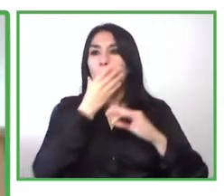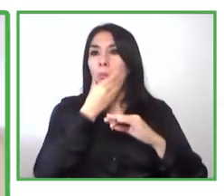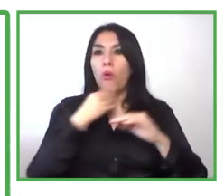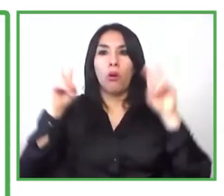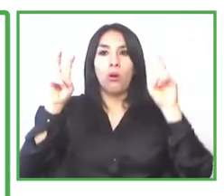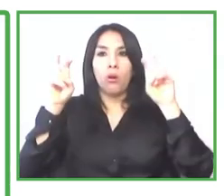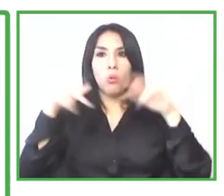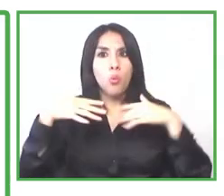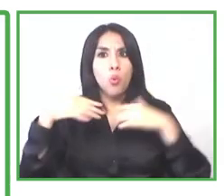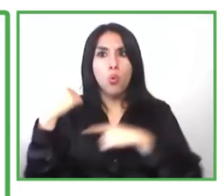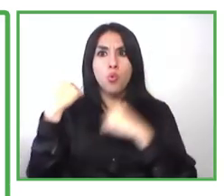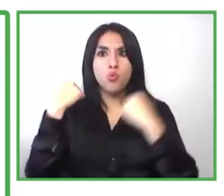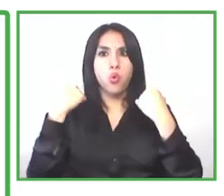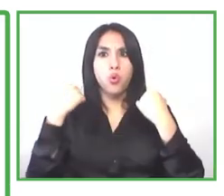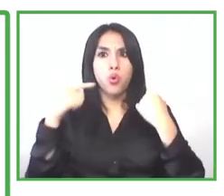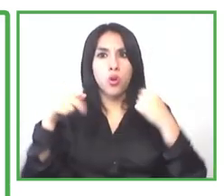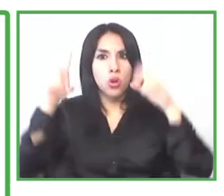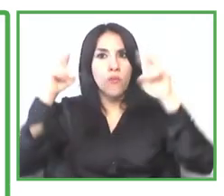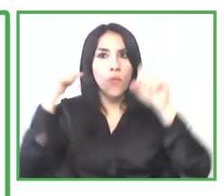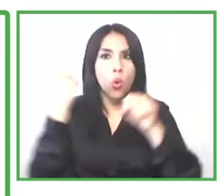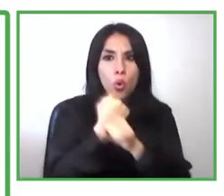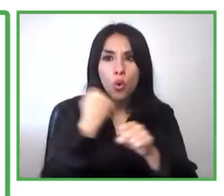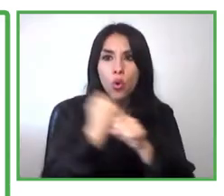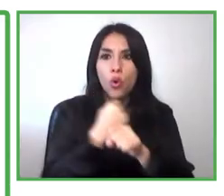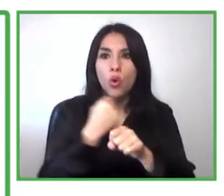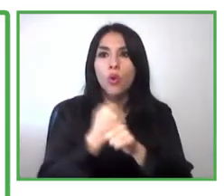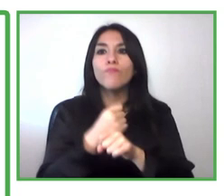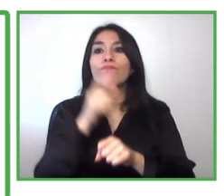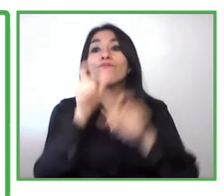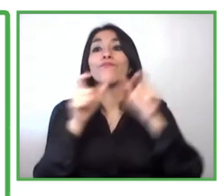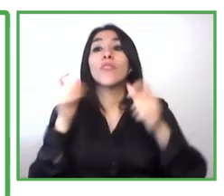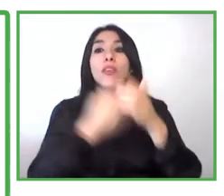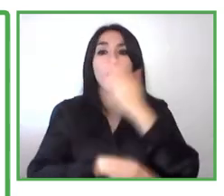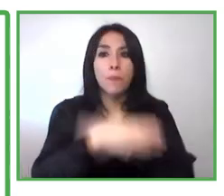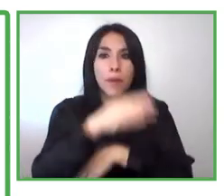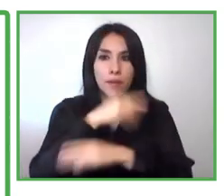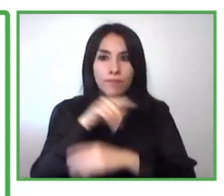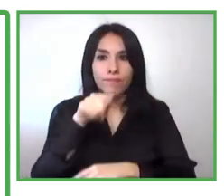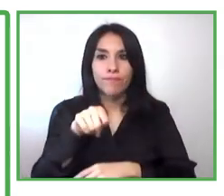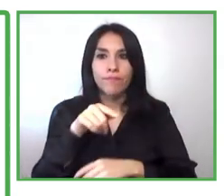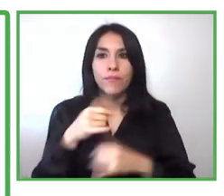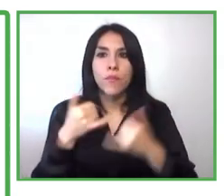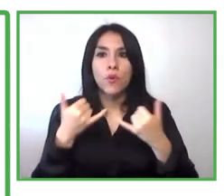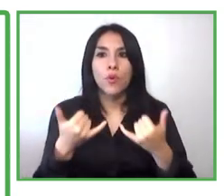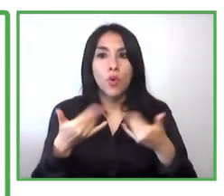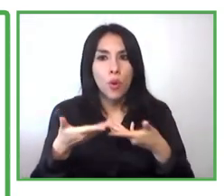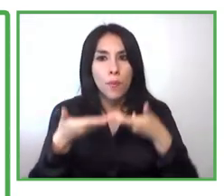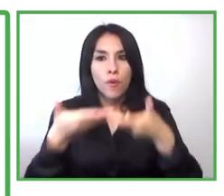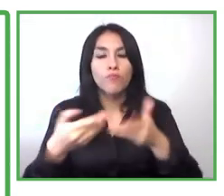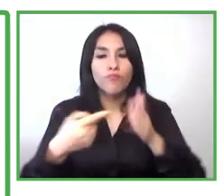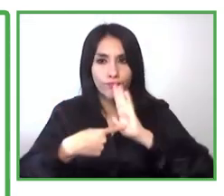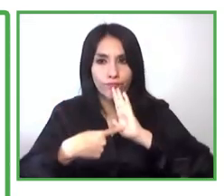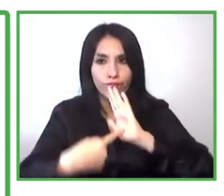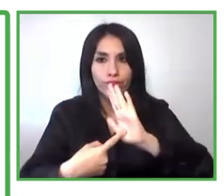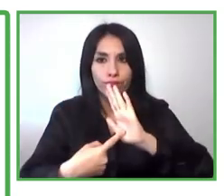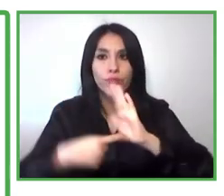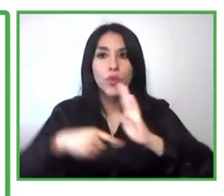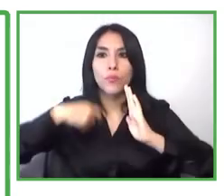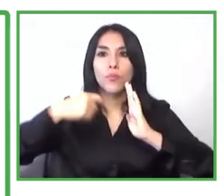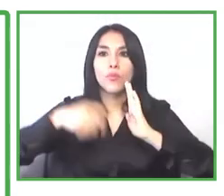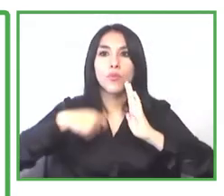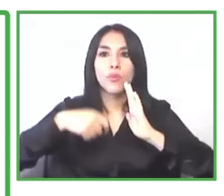divisibilities in the work environment so today we we have to present a project our project we have developed that is called